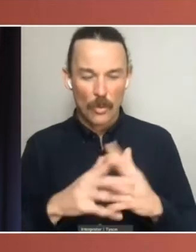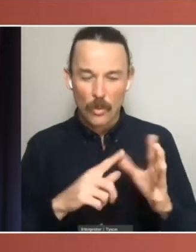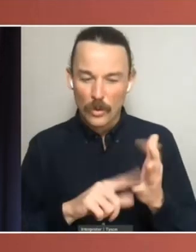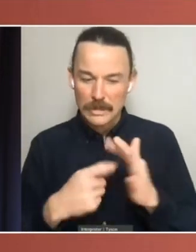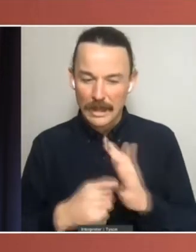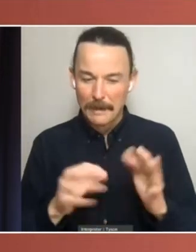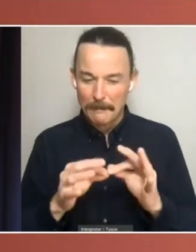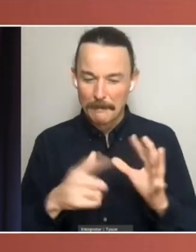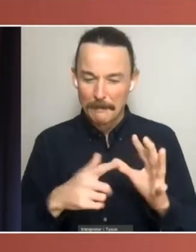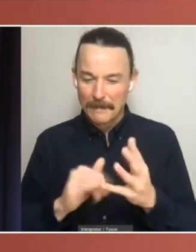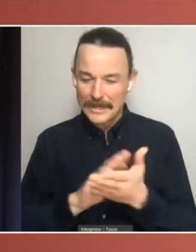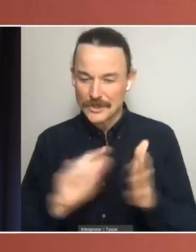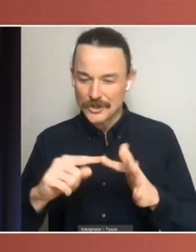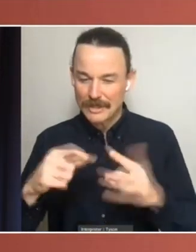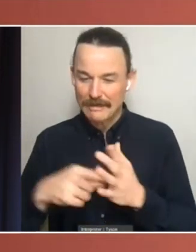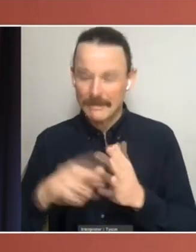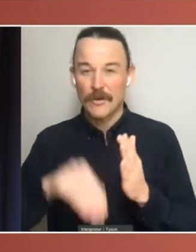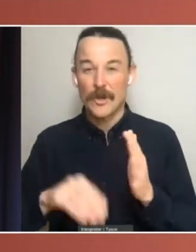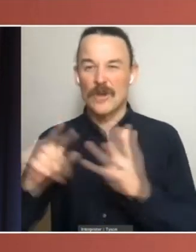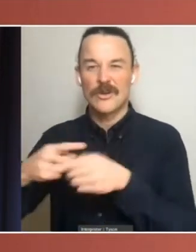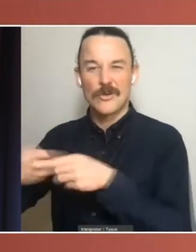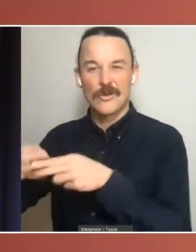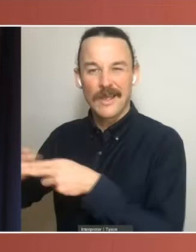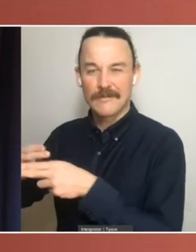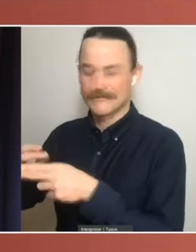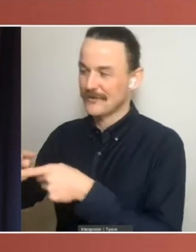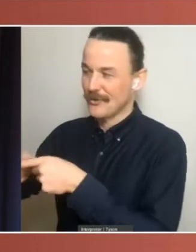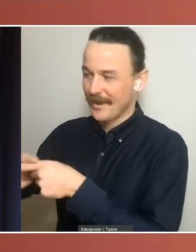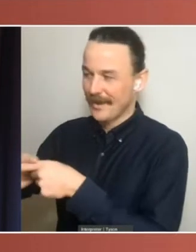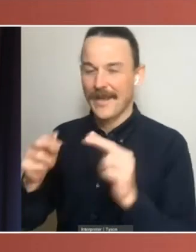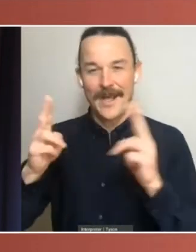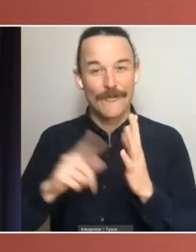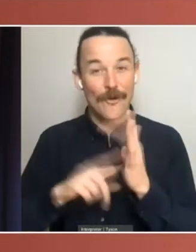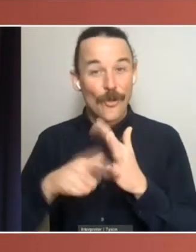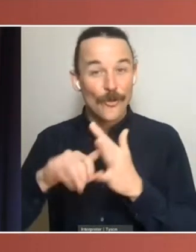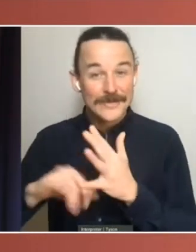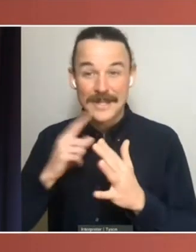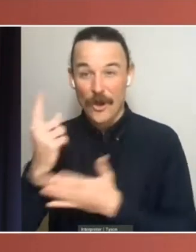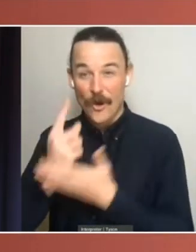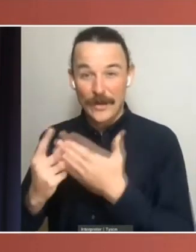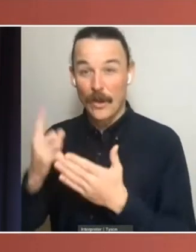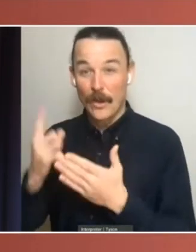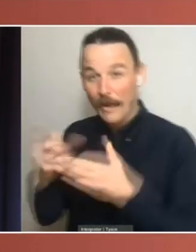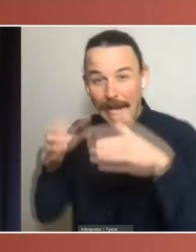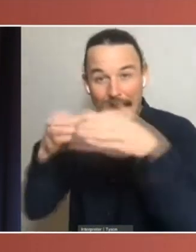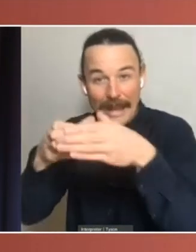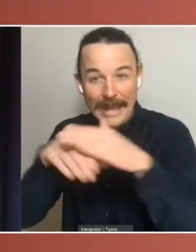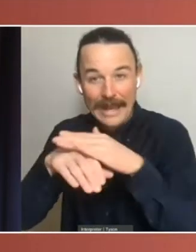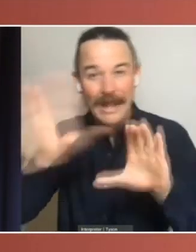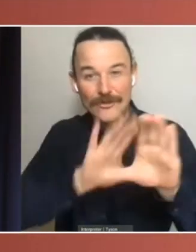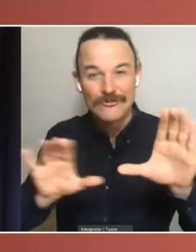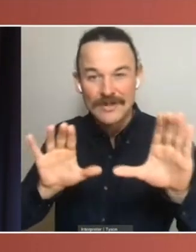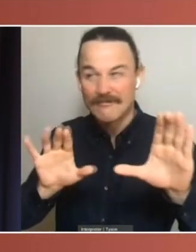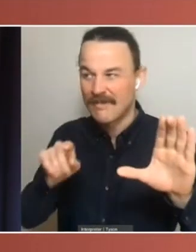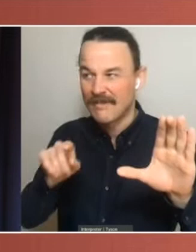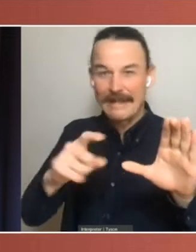House of Lords that, being only a section of the nation, it is afraid of the nation. While mathematically it's possible